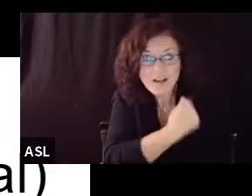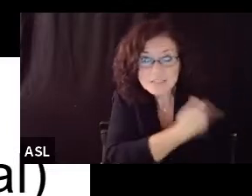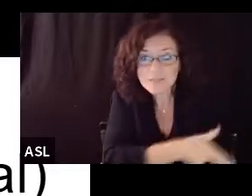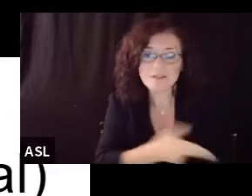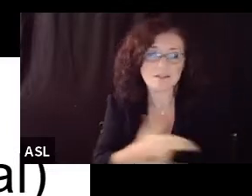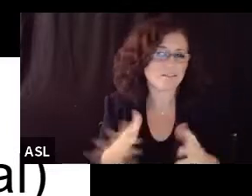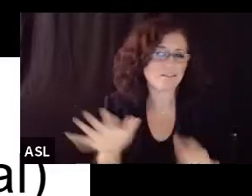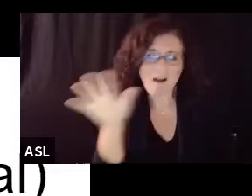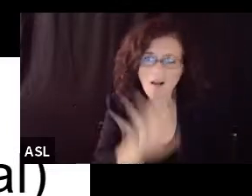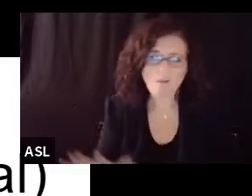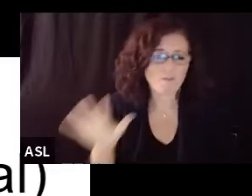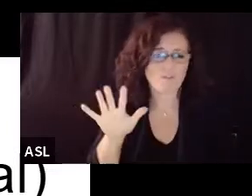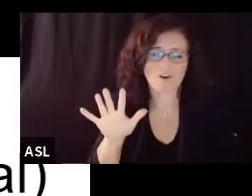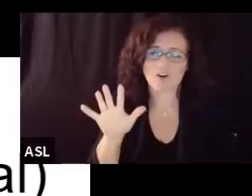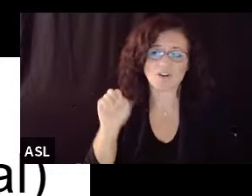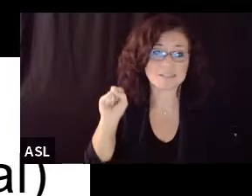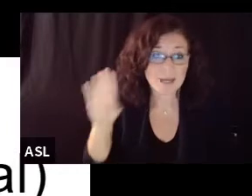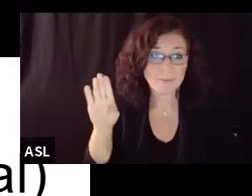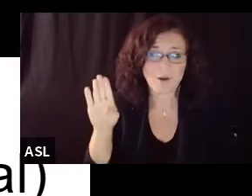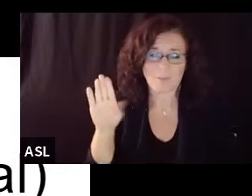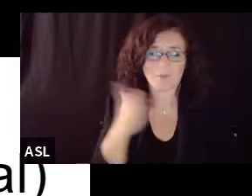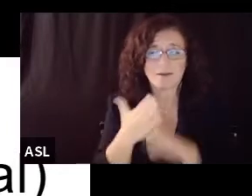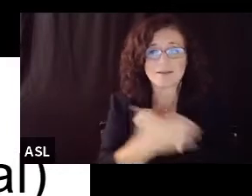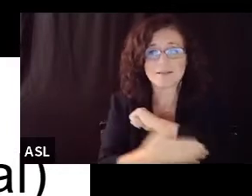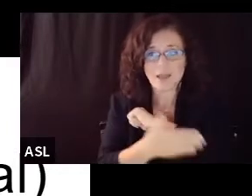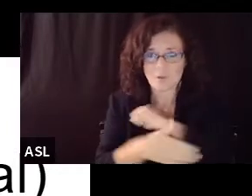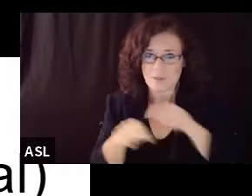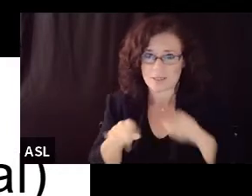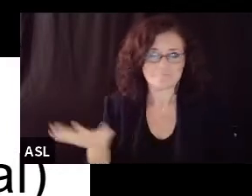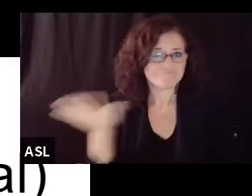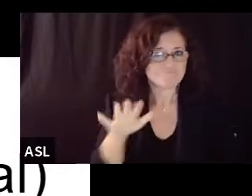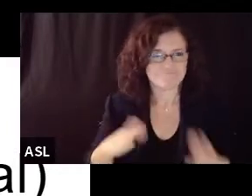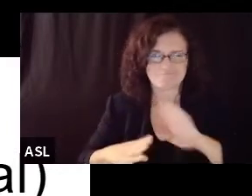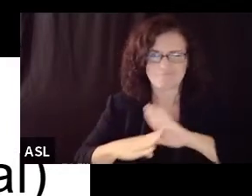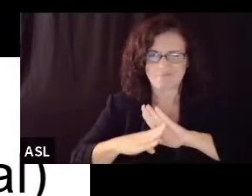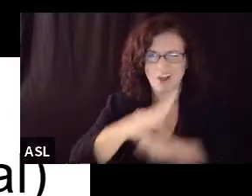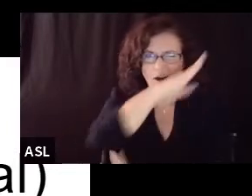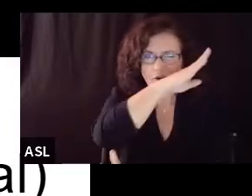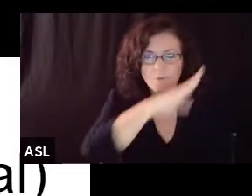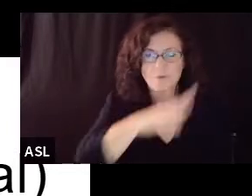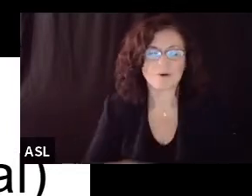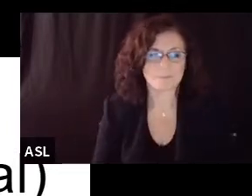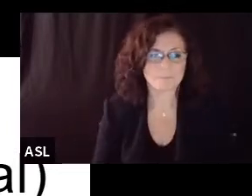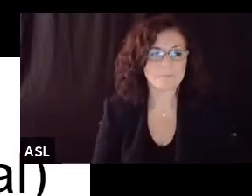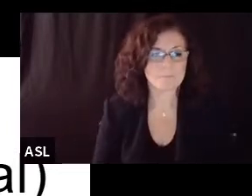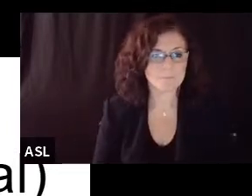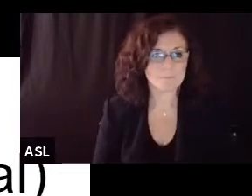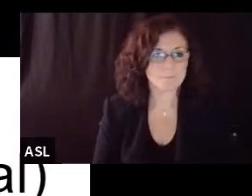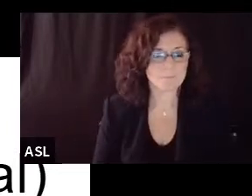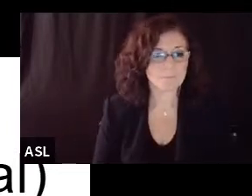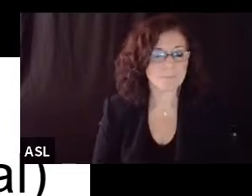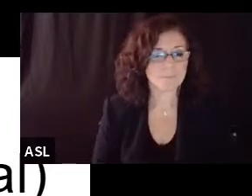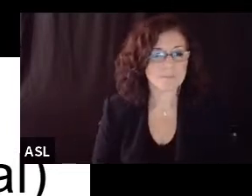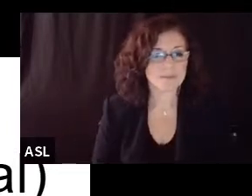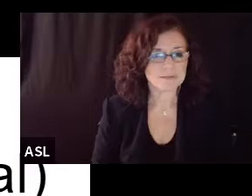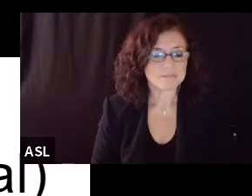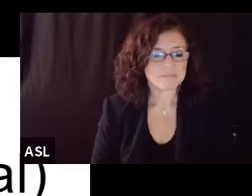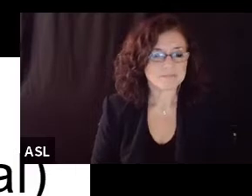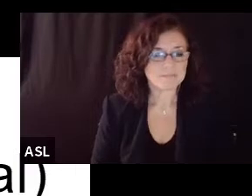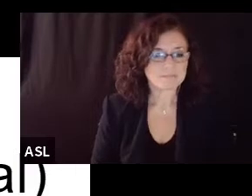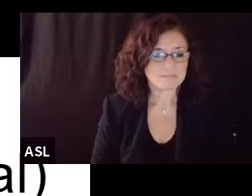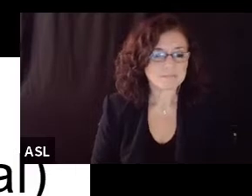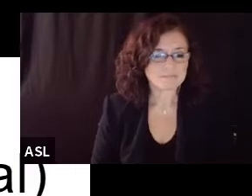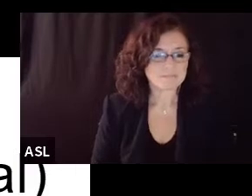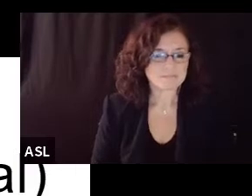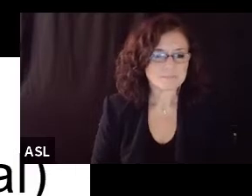our county again this is Santa Barbara County data I'm showing you we also know that it takes uh just as it